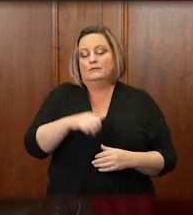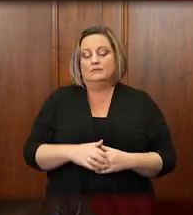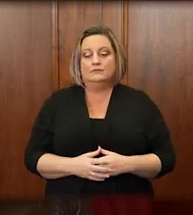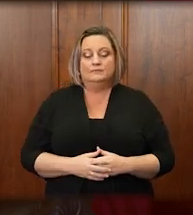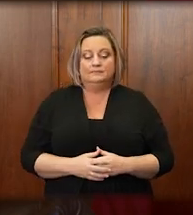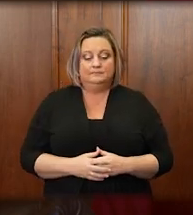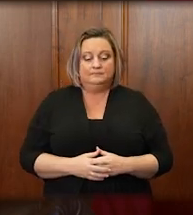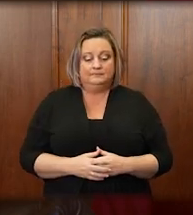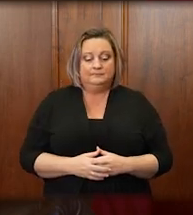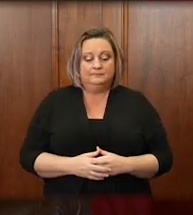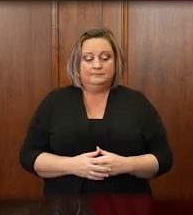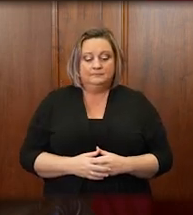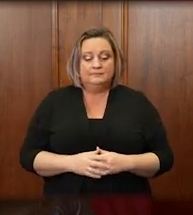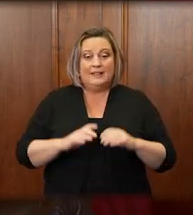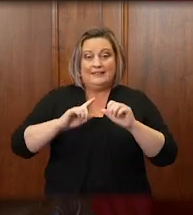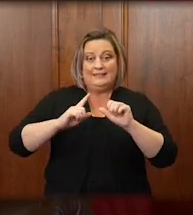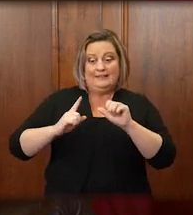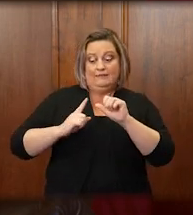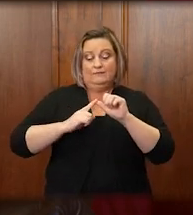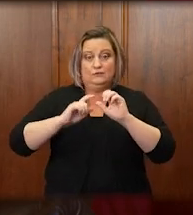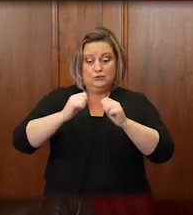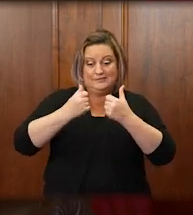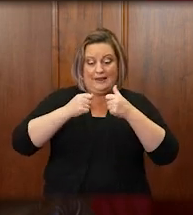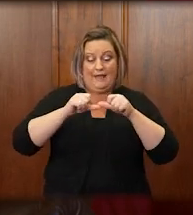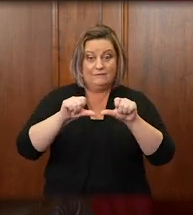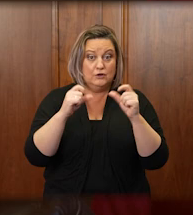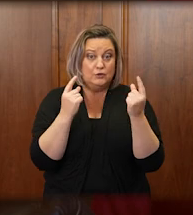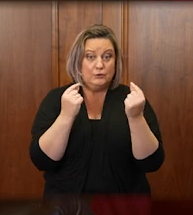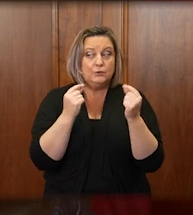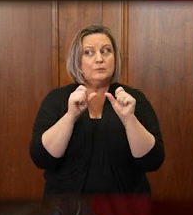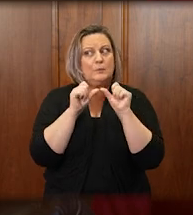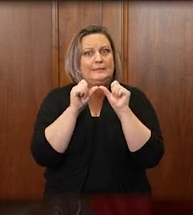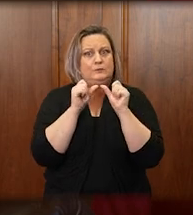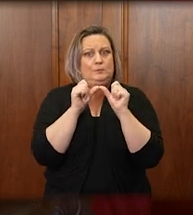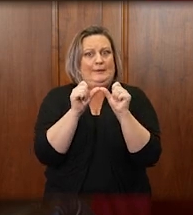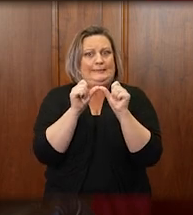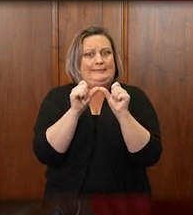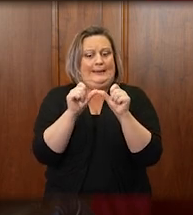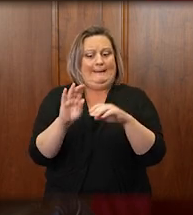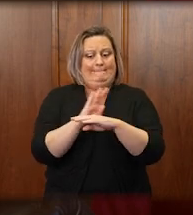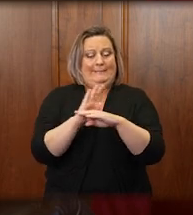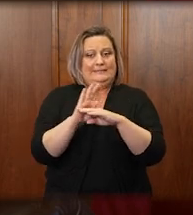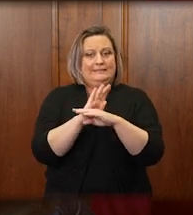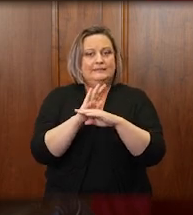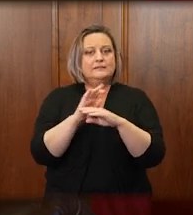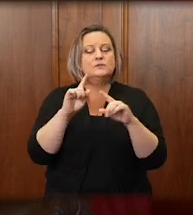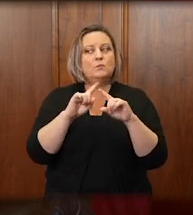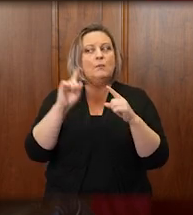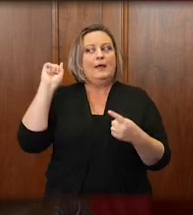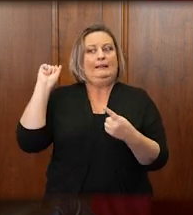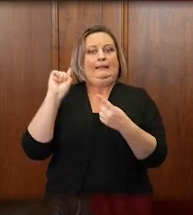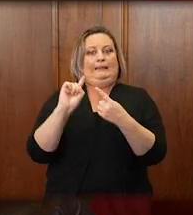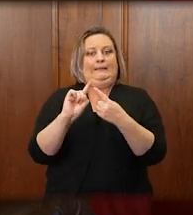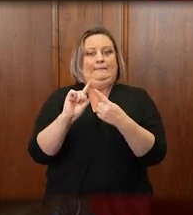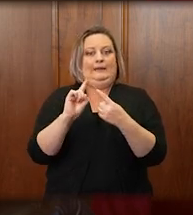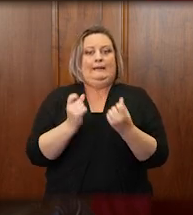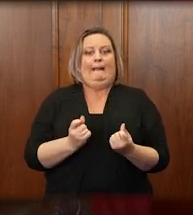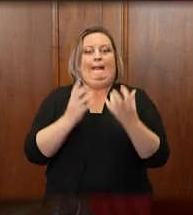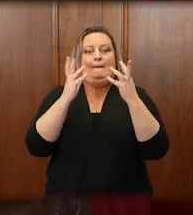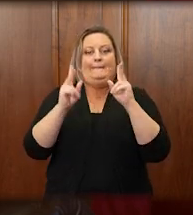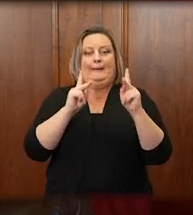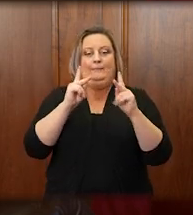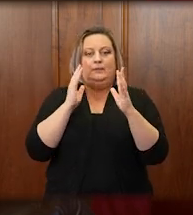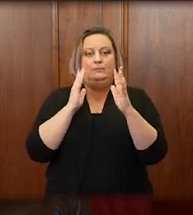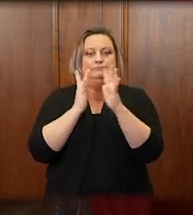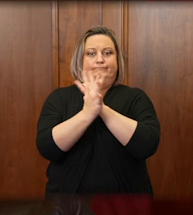The initial effort we all agreed upon was to stay in business while minimizing courthouse traffic to control transmission of